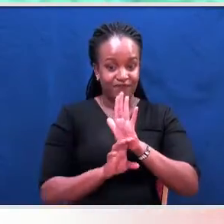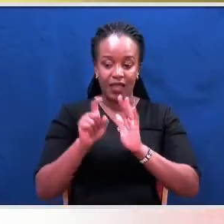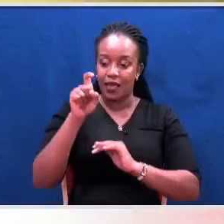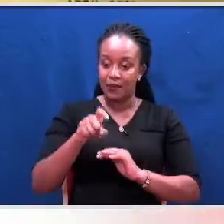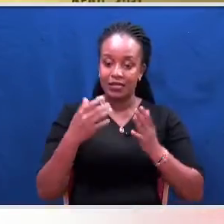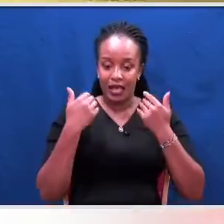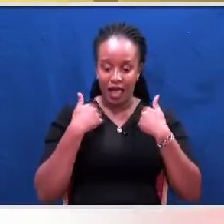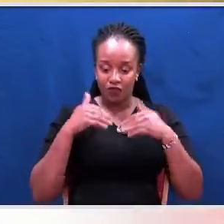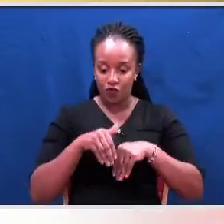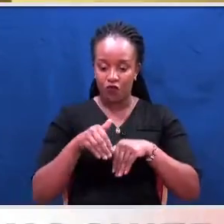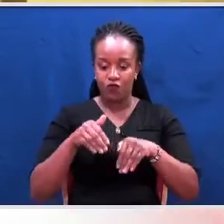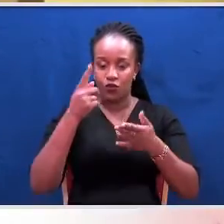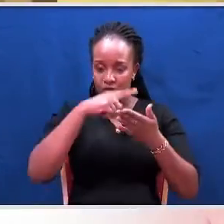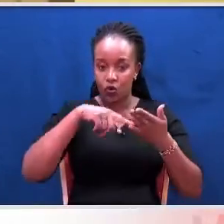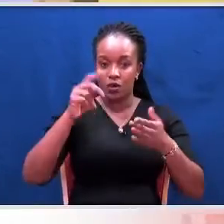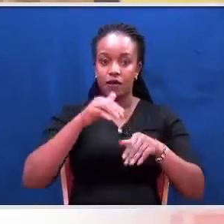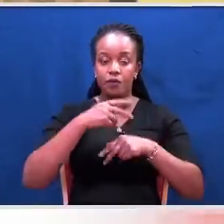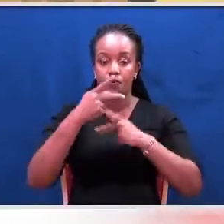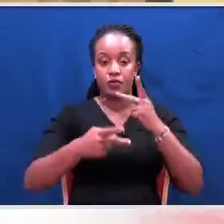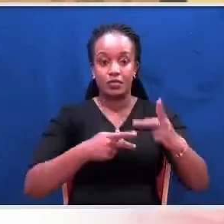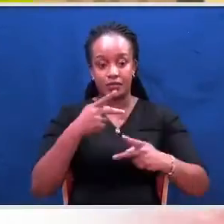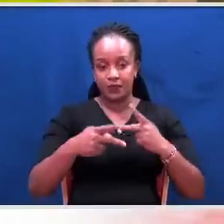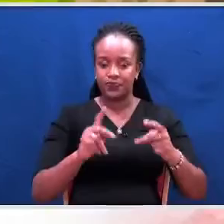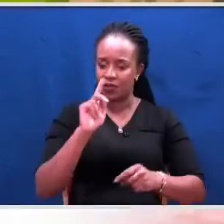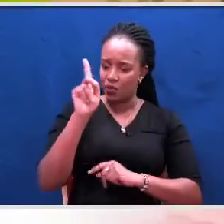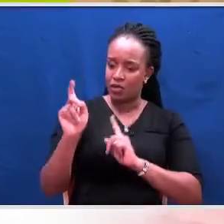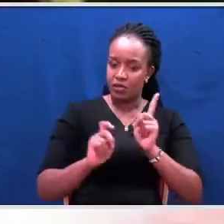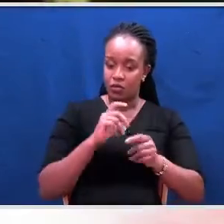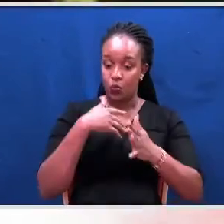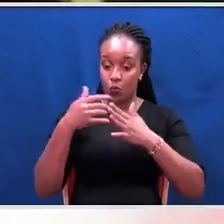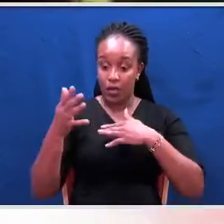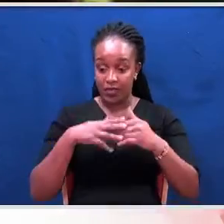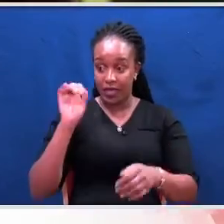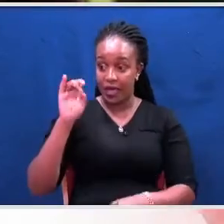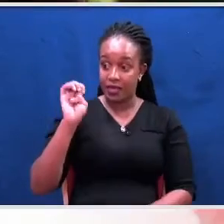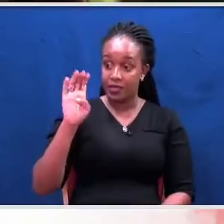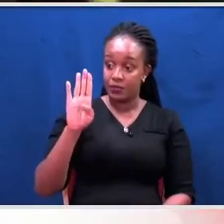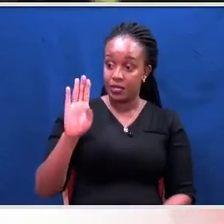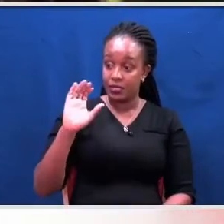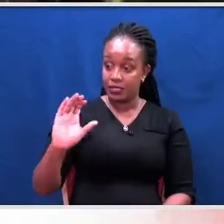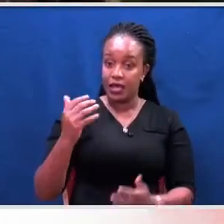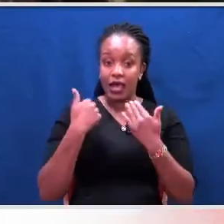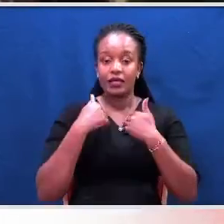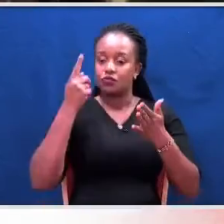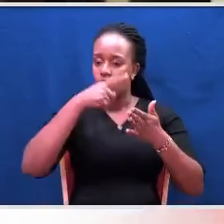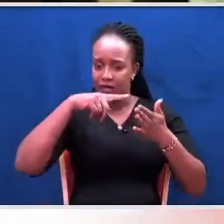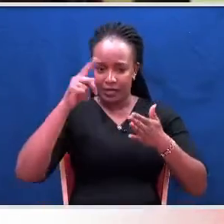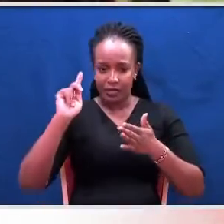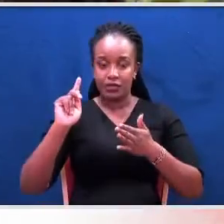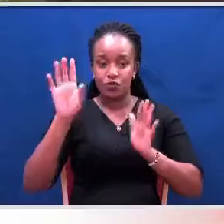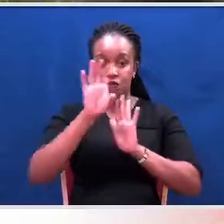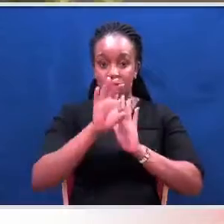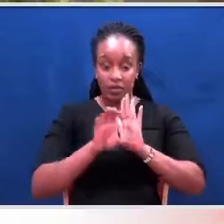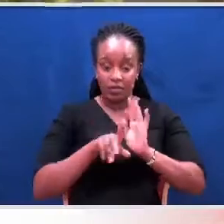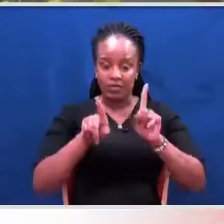proper procedure. The question as to whether the IEBC is properly constituted and had the legal framework to verify the millions